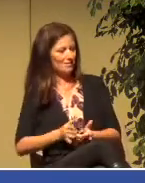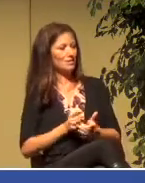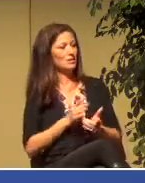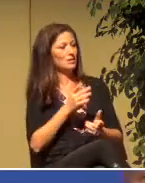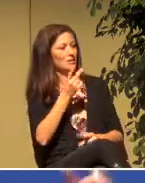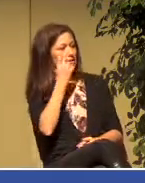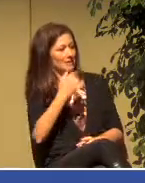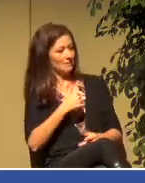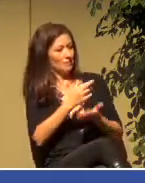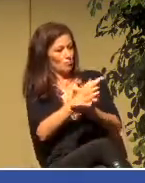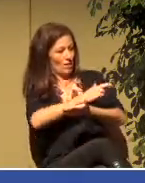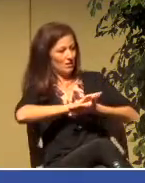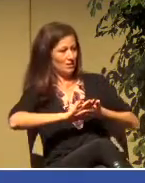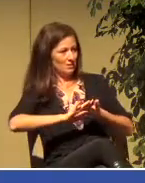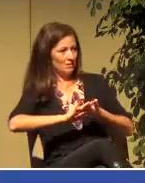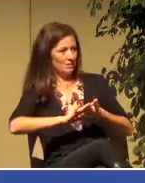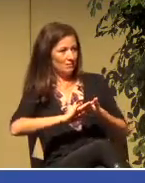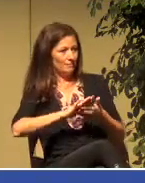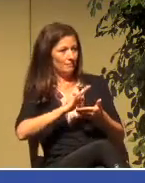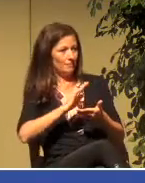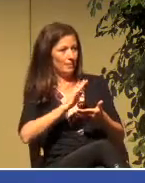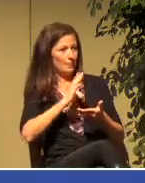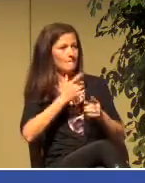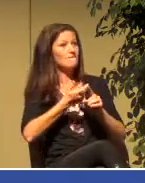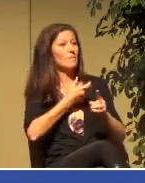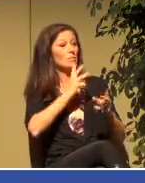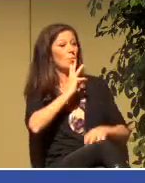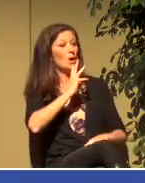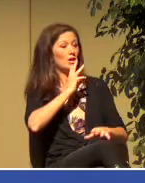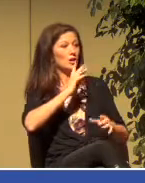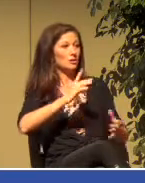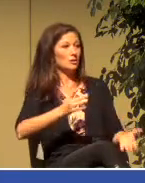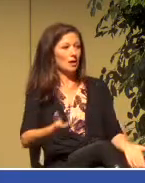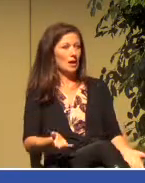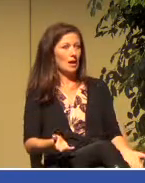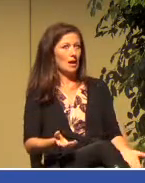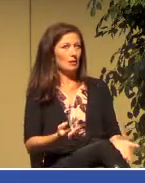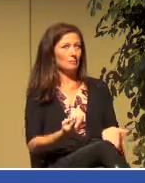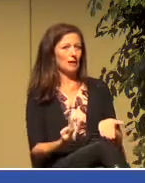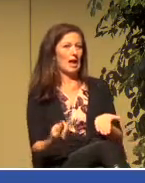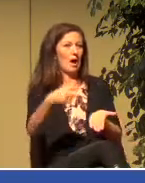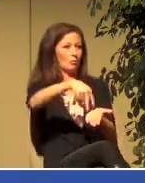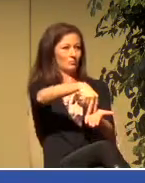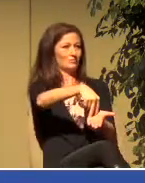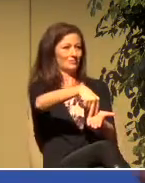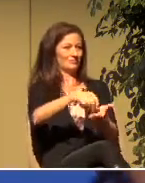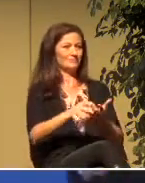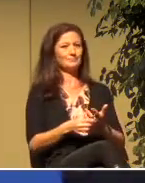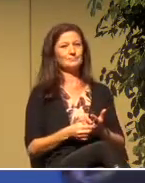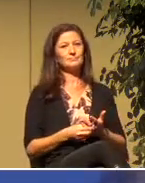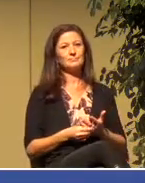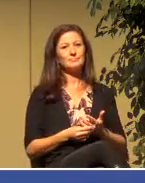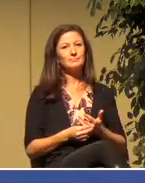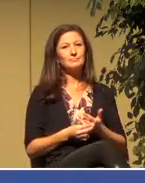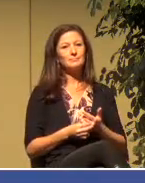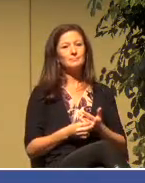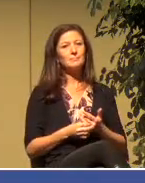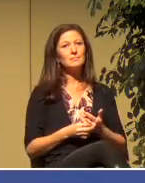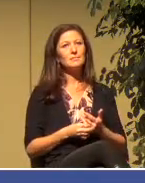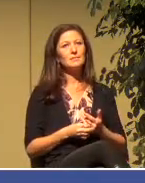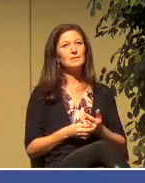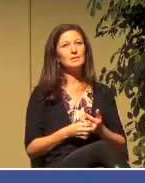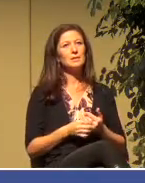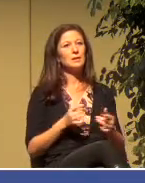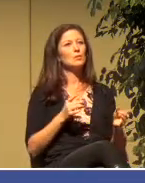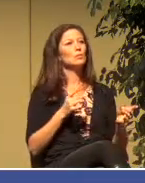As He comes out of the waters, we also hear this